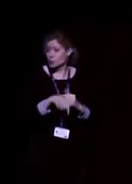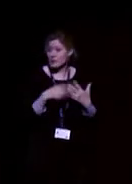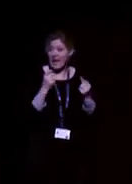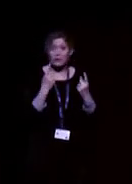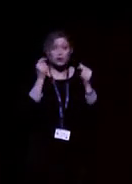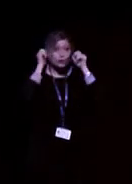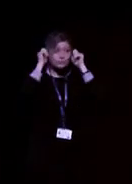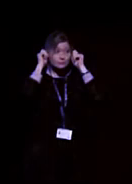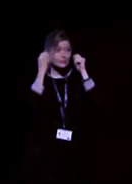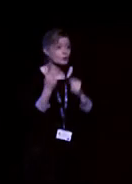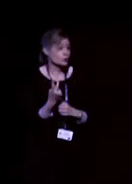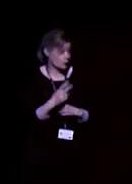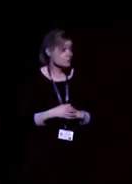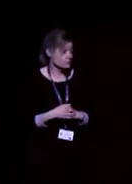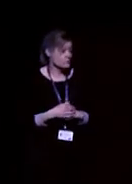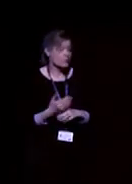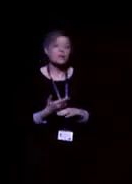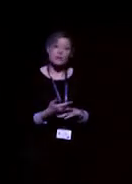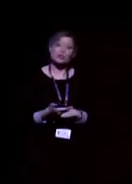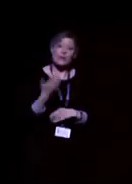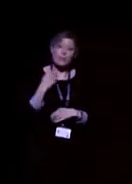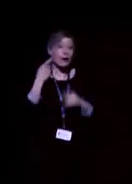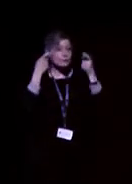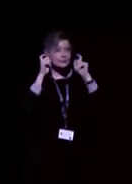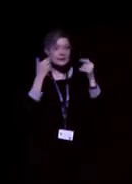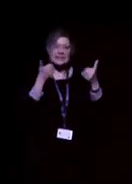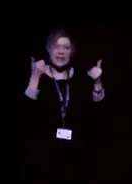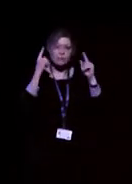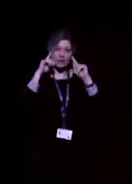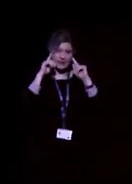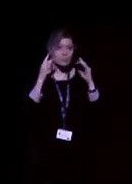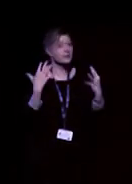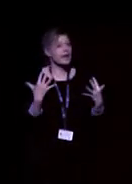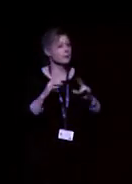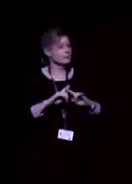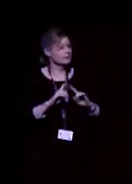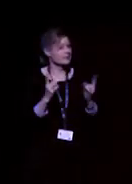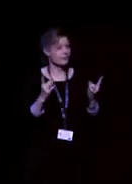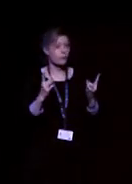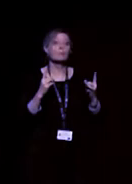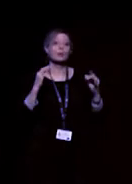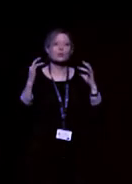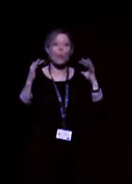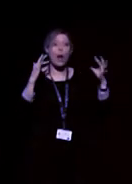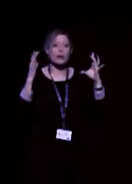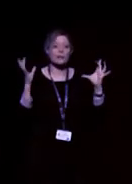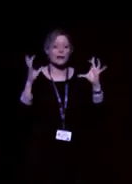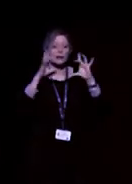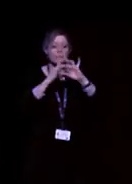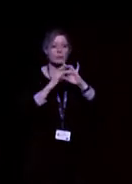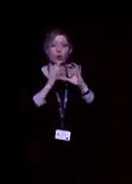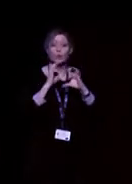past, hearing aids just worked on their own. But nowadays, with wireless connectivity, hearing aids can talk to each other,